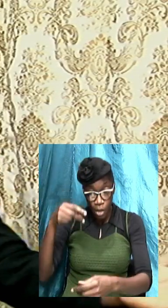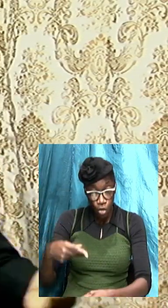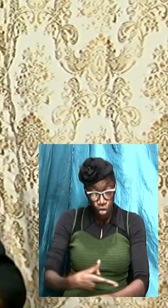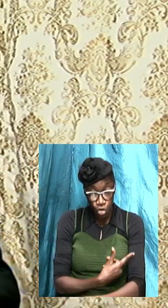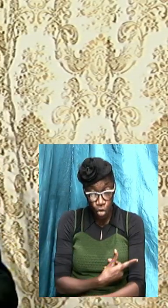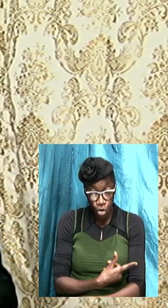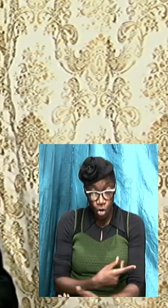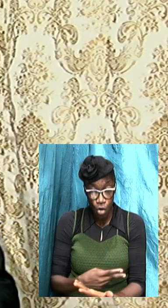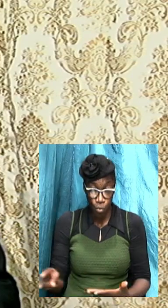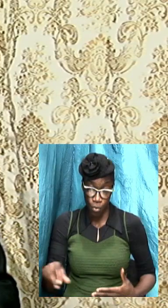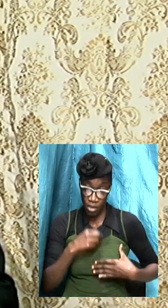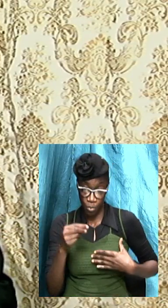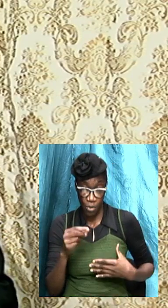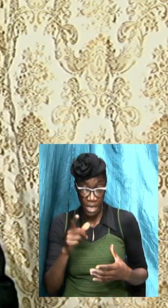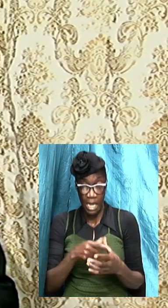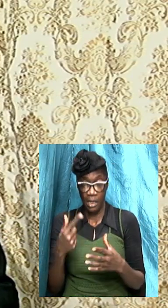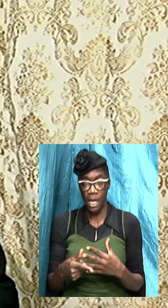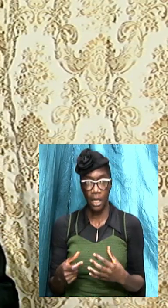have a trinity